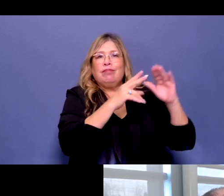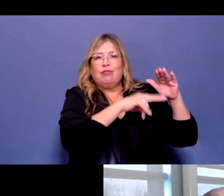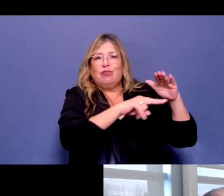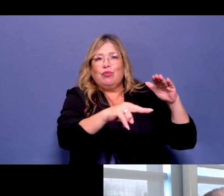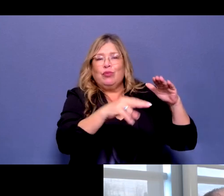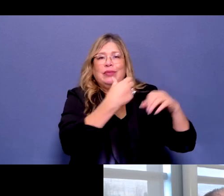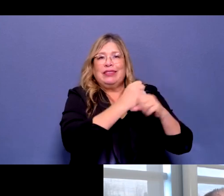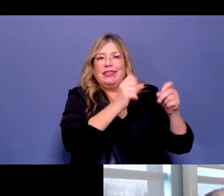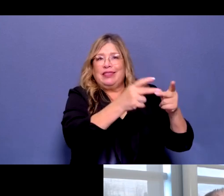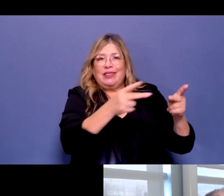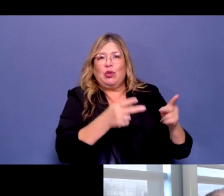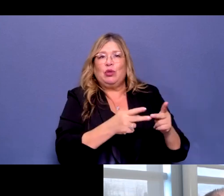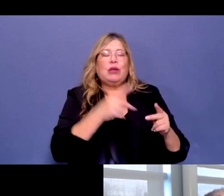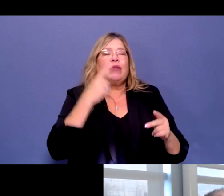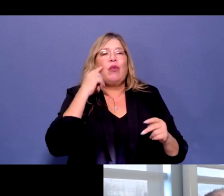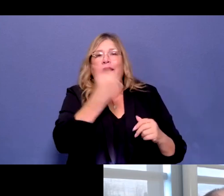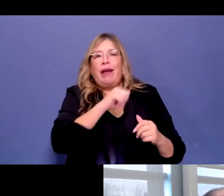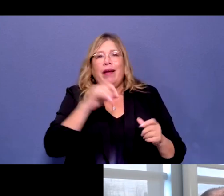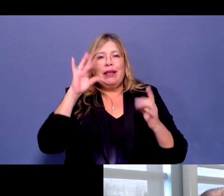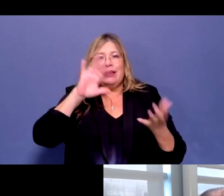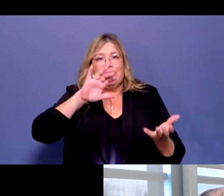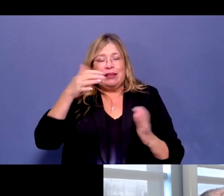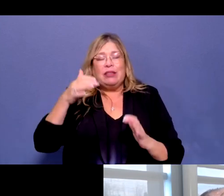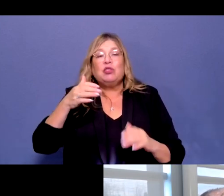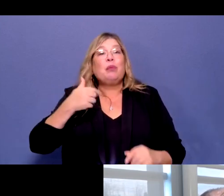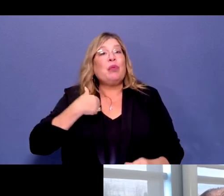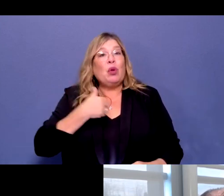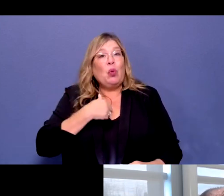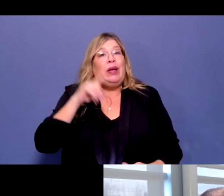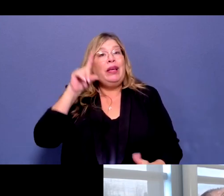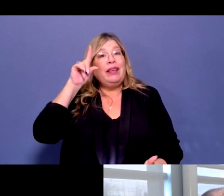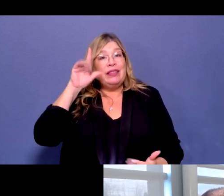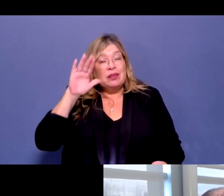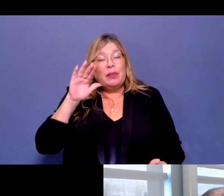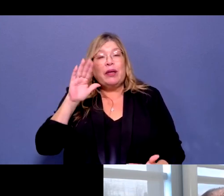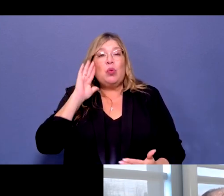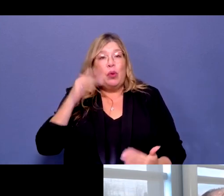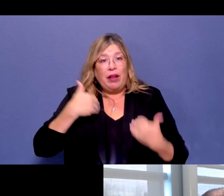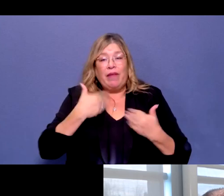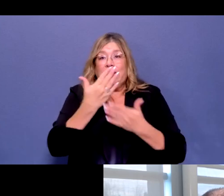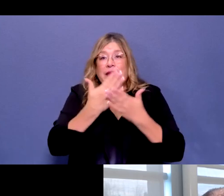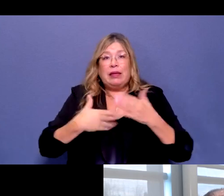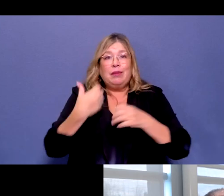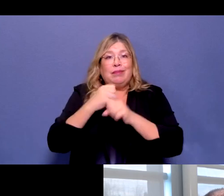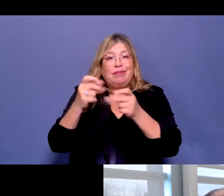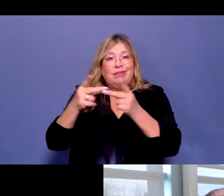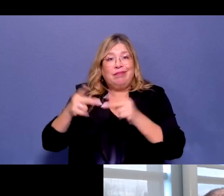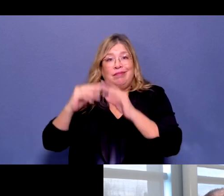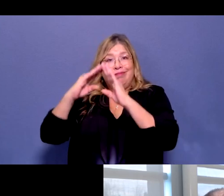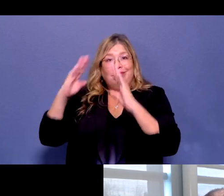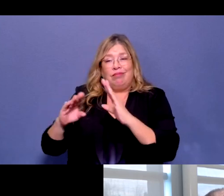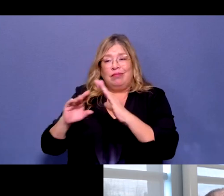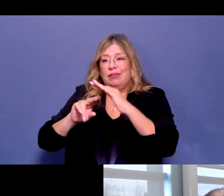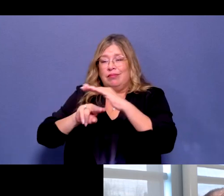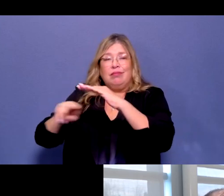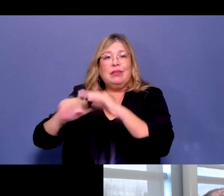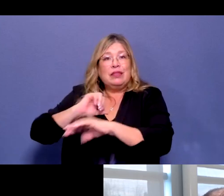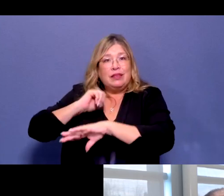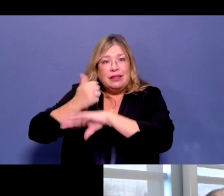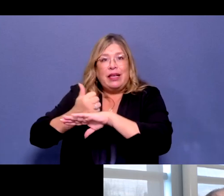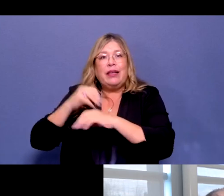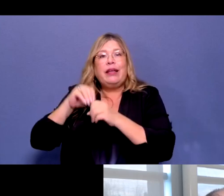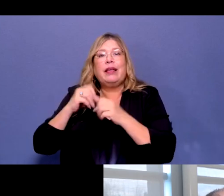do expect that there will be shelters that open up in a number of communities over the next several days. We will post those